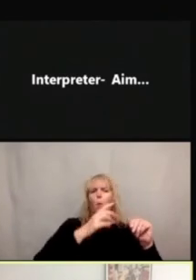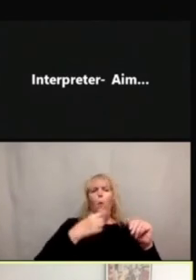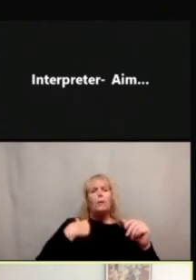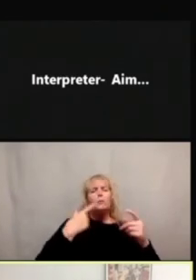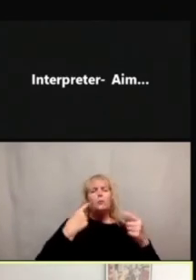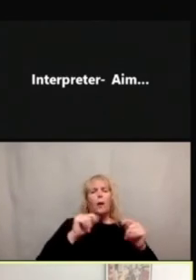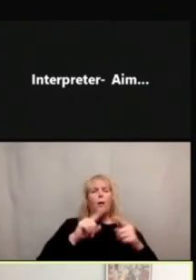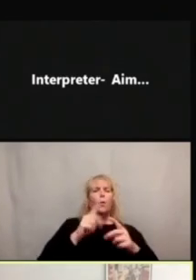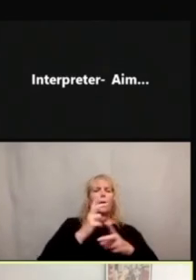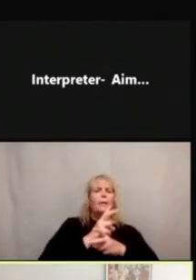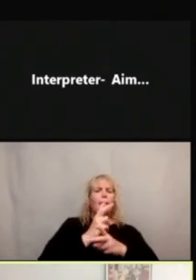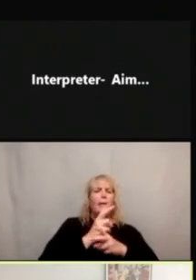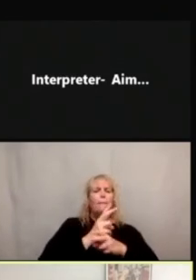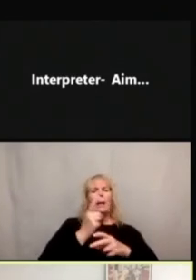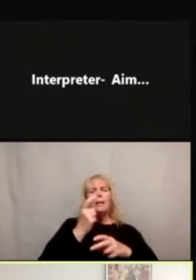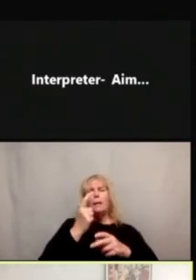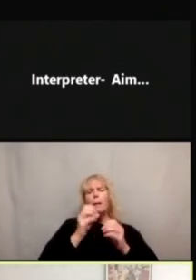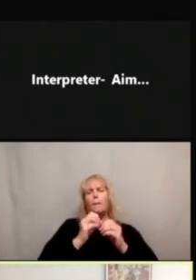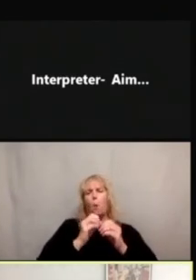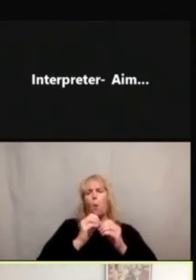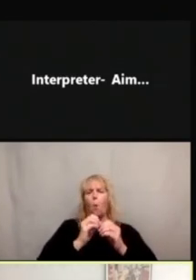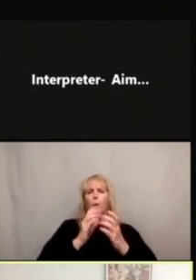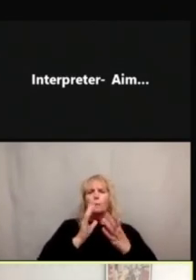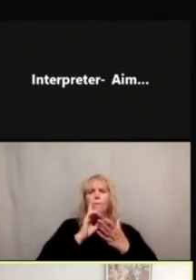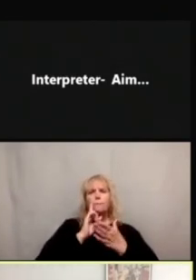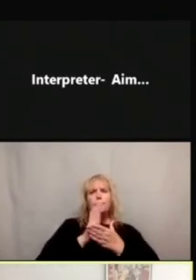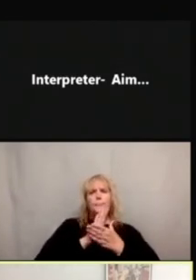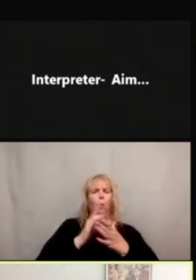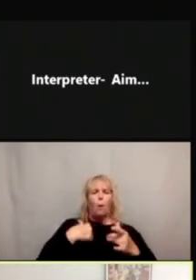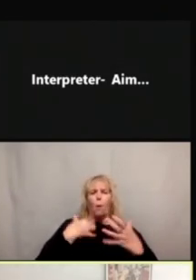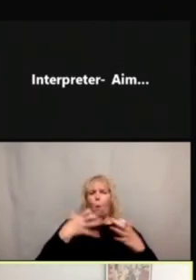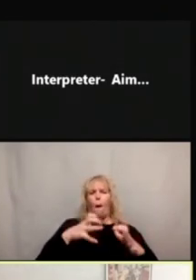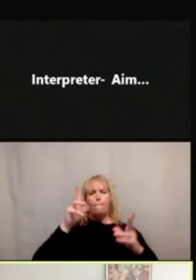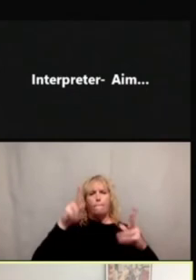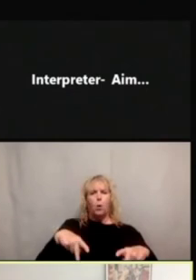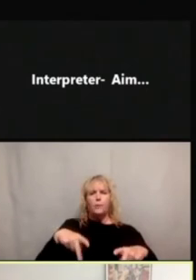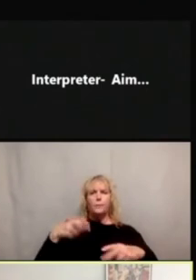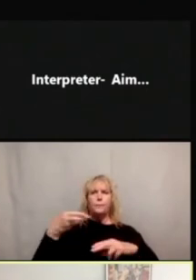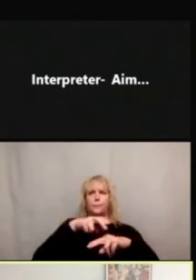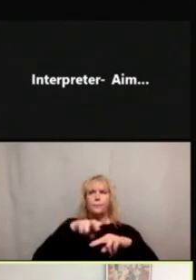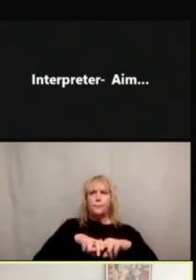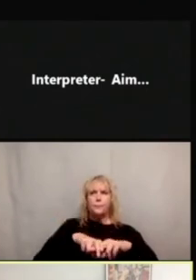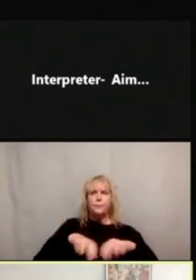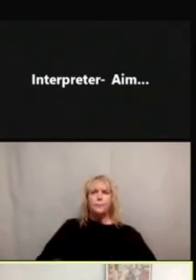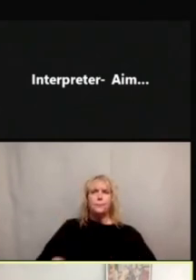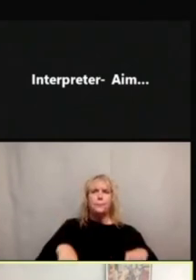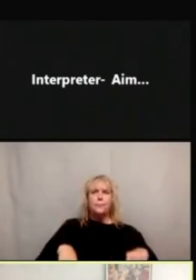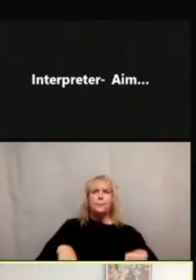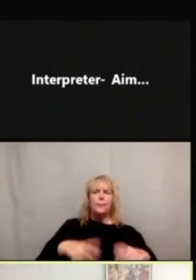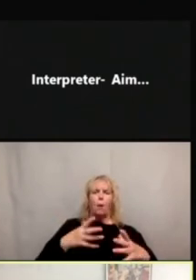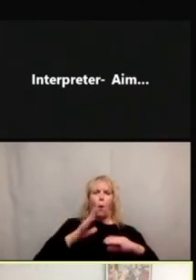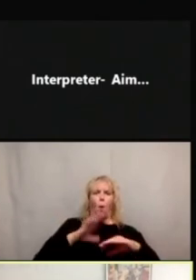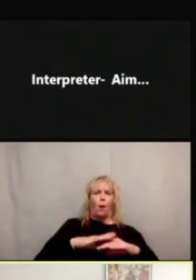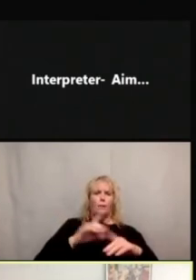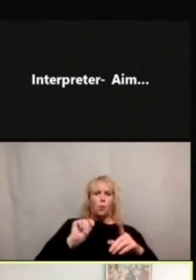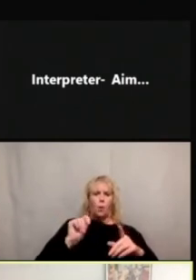more discreet and not really show the person sitting on the toilet. But we found that people had a hard time